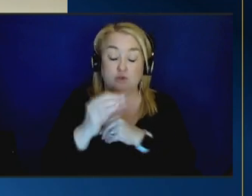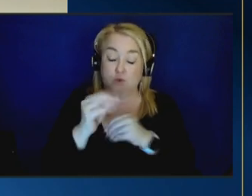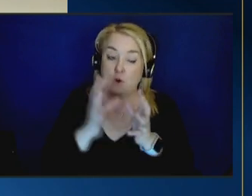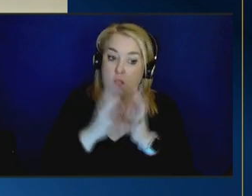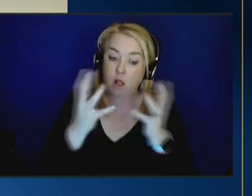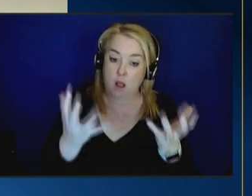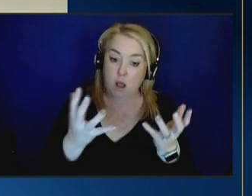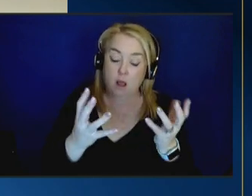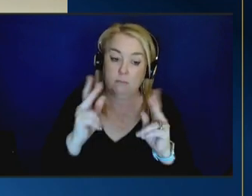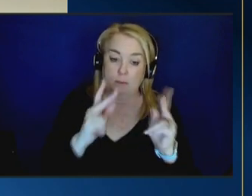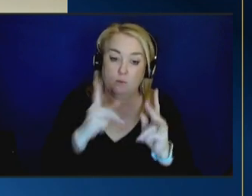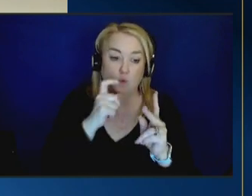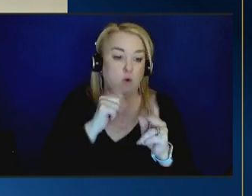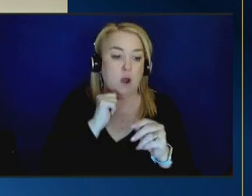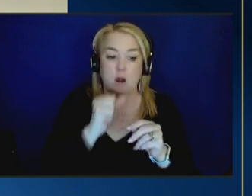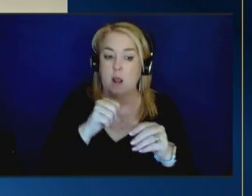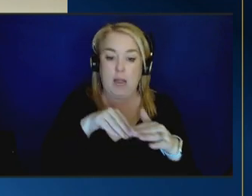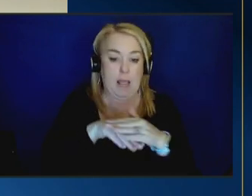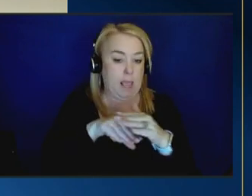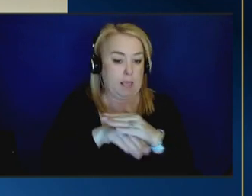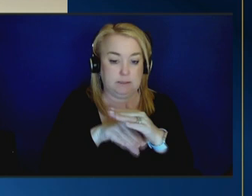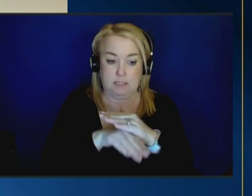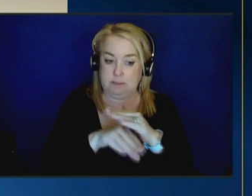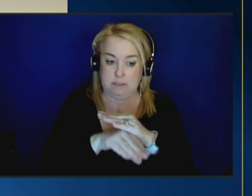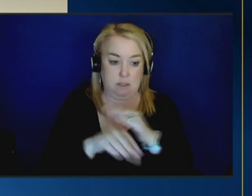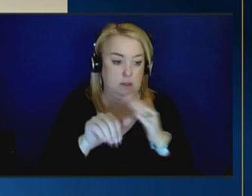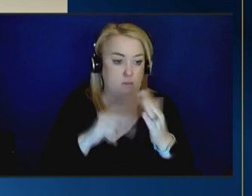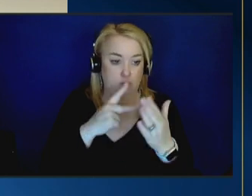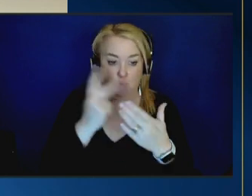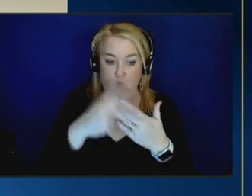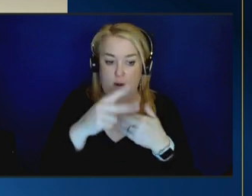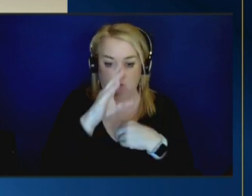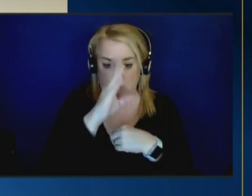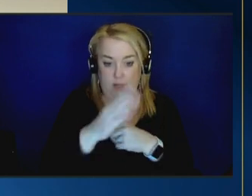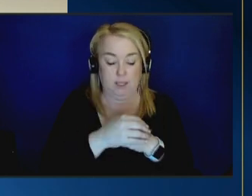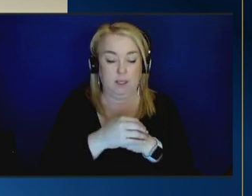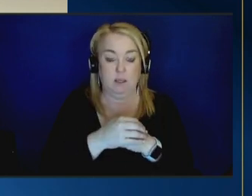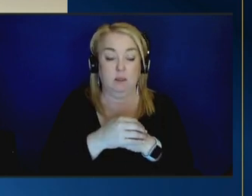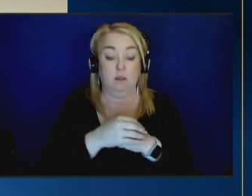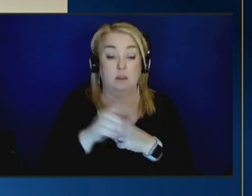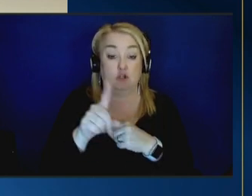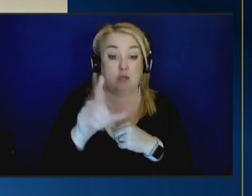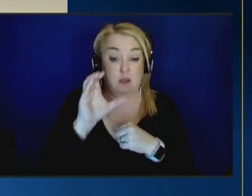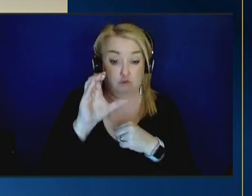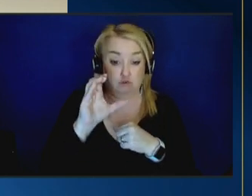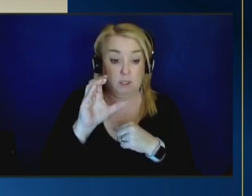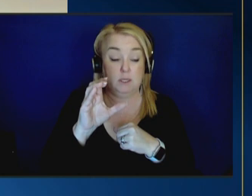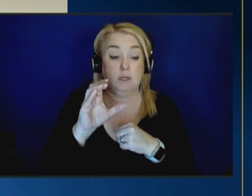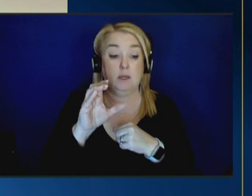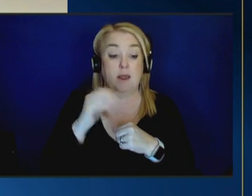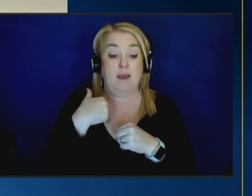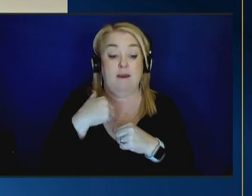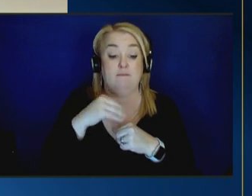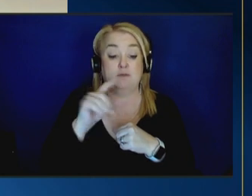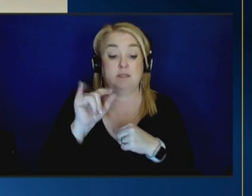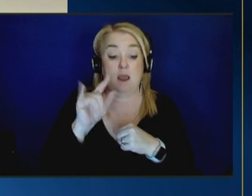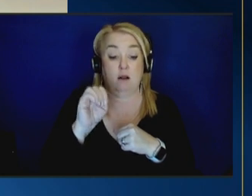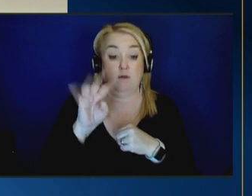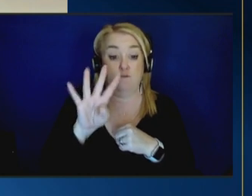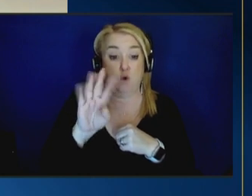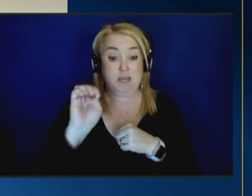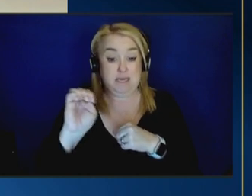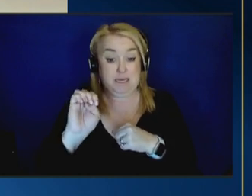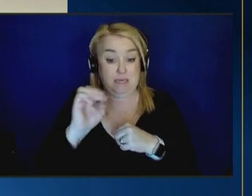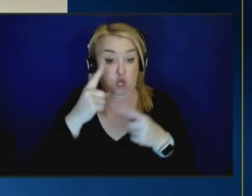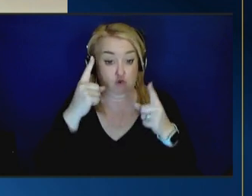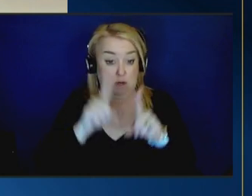not able to access this program directly there are over 100 tribes that have title 4e agreements uh with